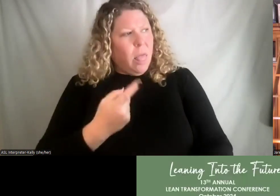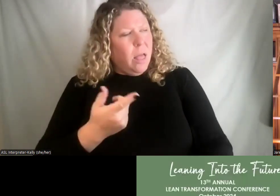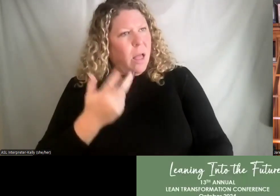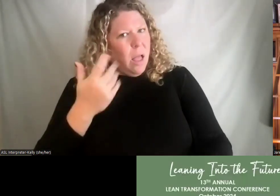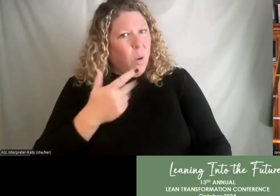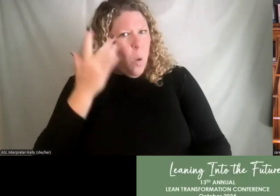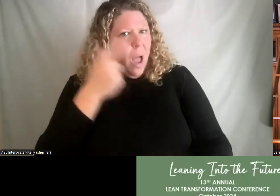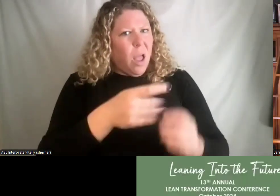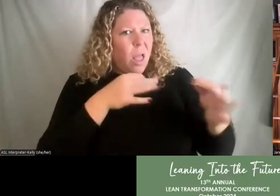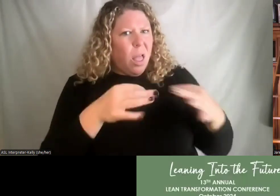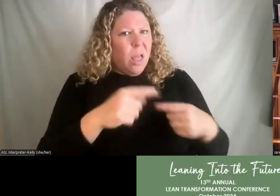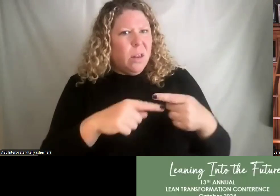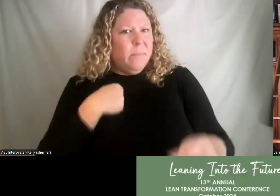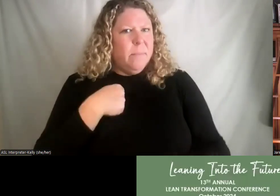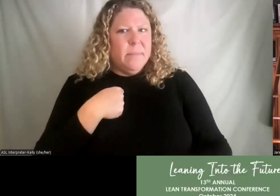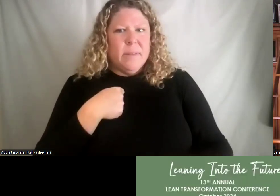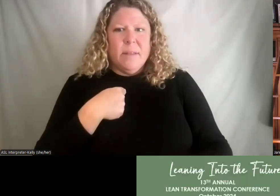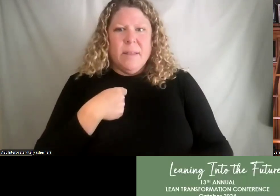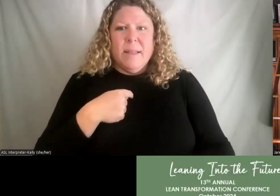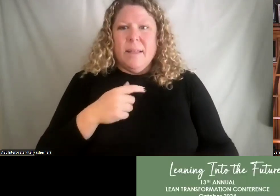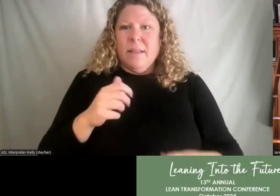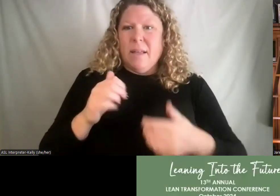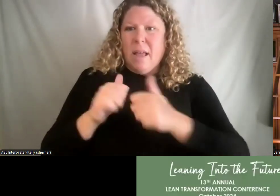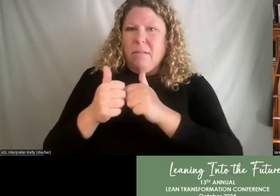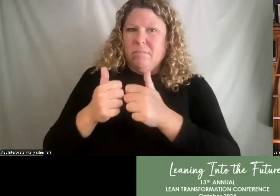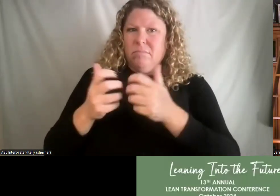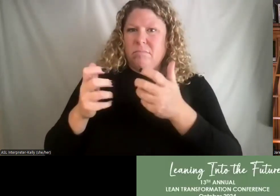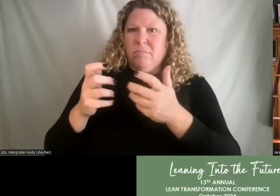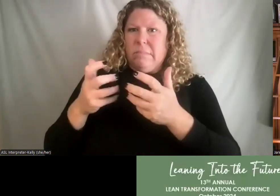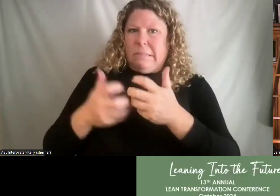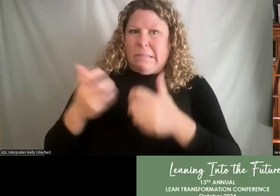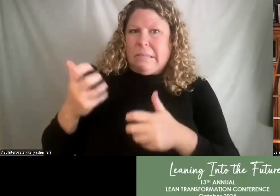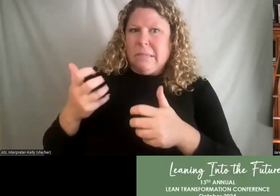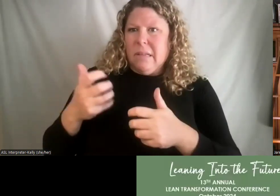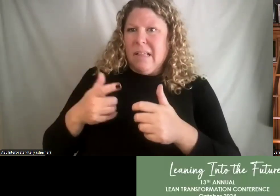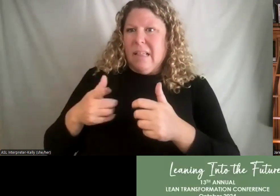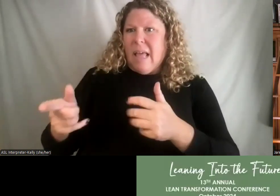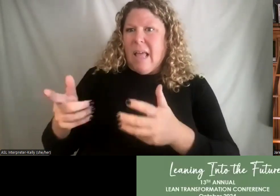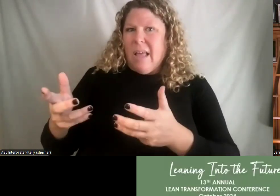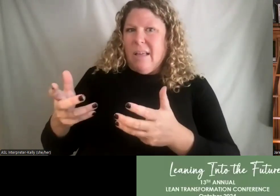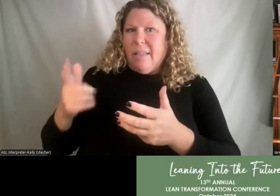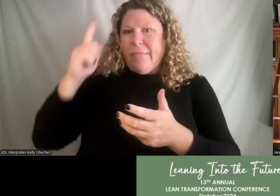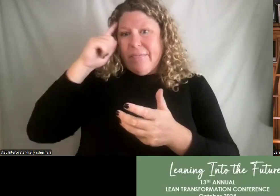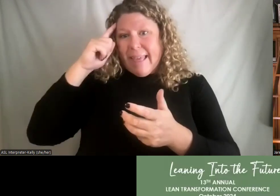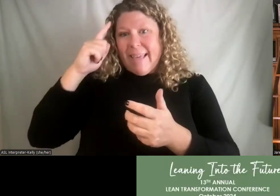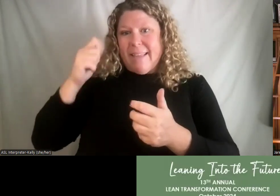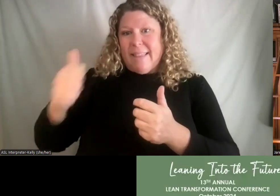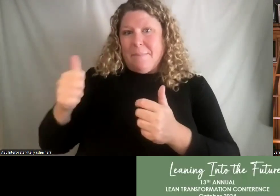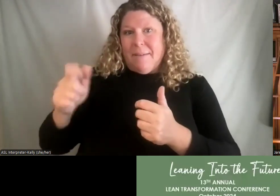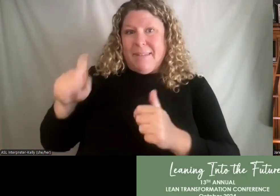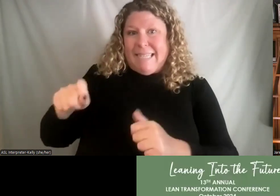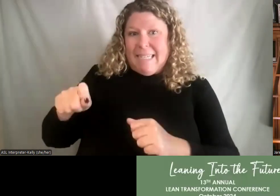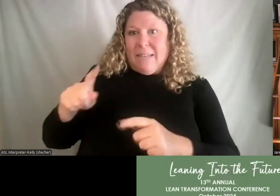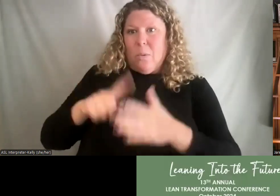this mismatch of leader style needed in your mind versus what the follower thinks they need?